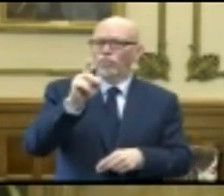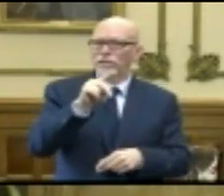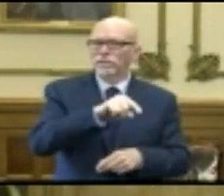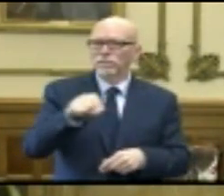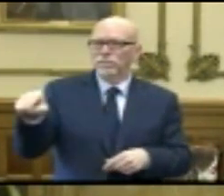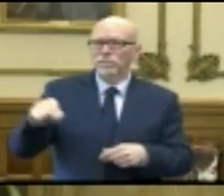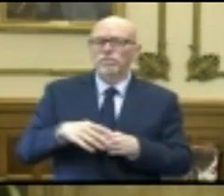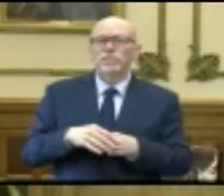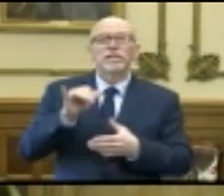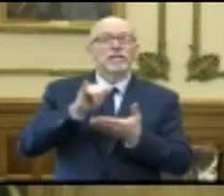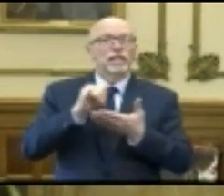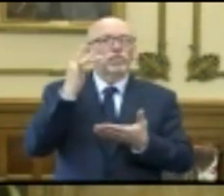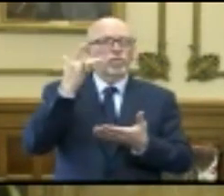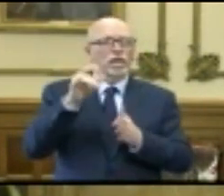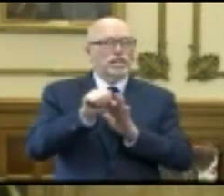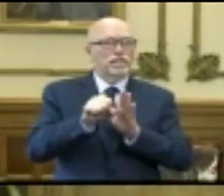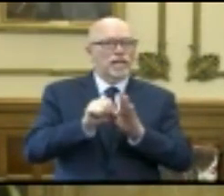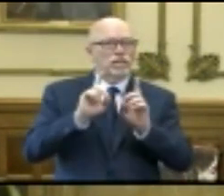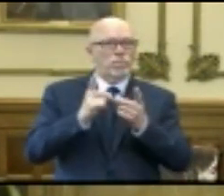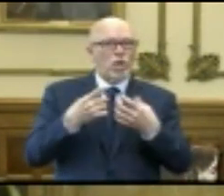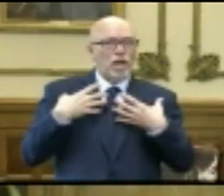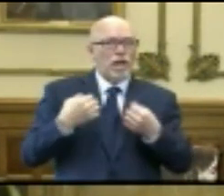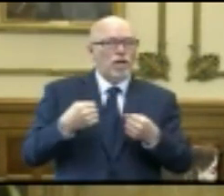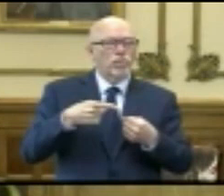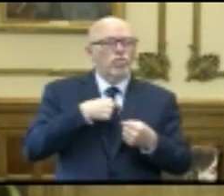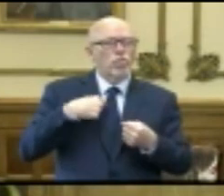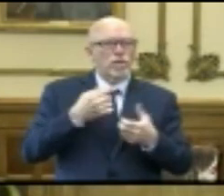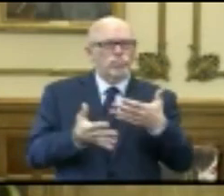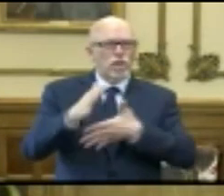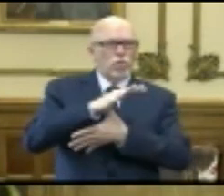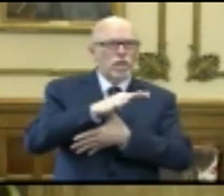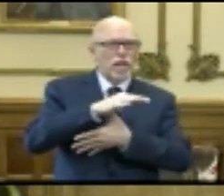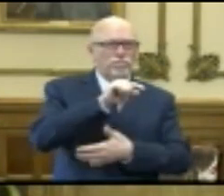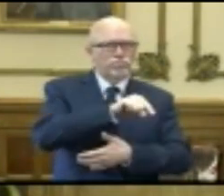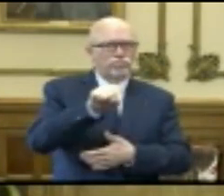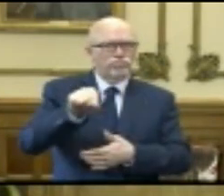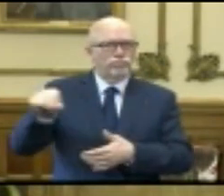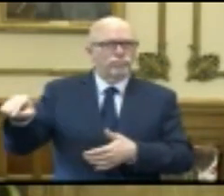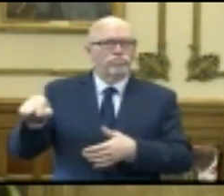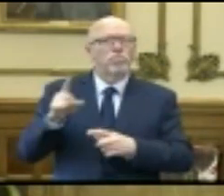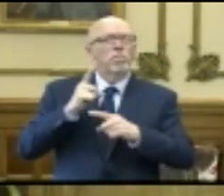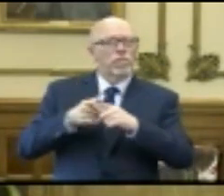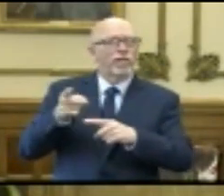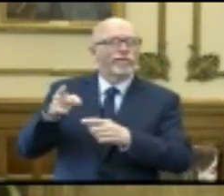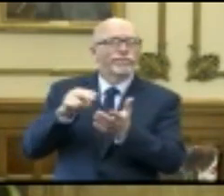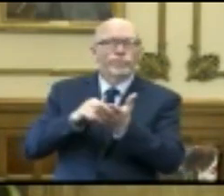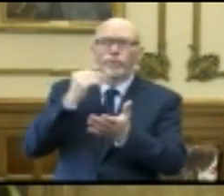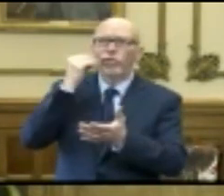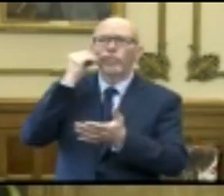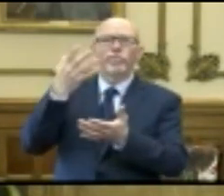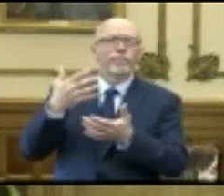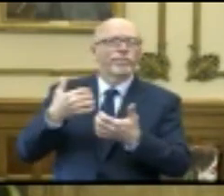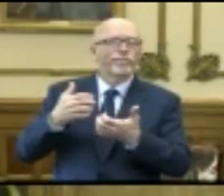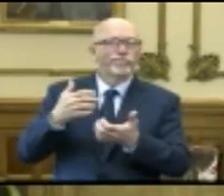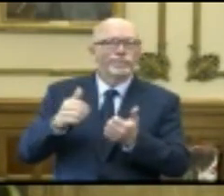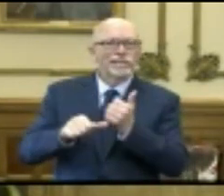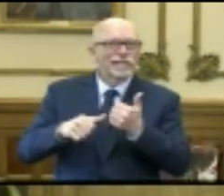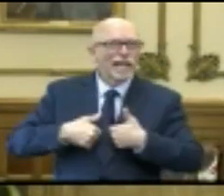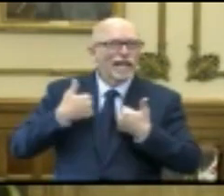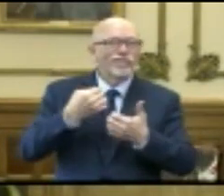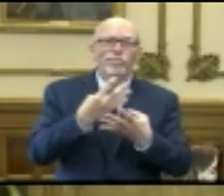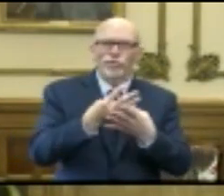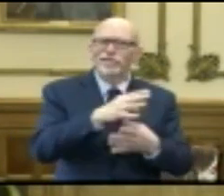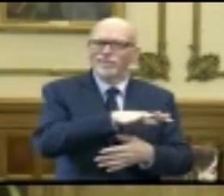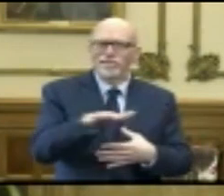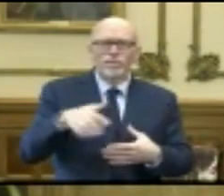that is why, at the State Department of Health, we have prioritized them, along with our long-term care facilities and residential facilities, making